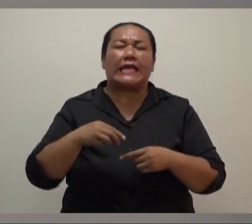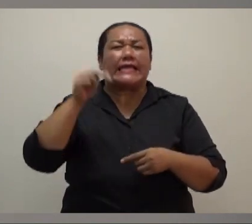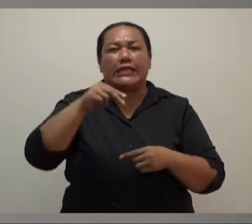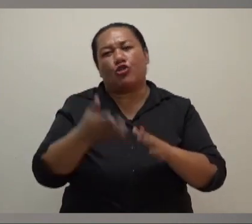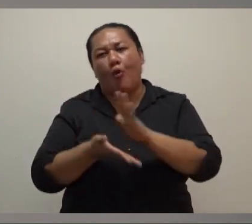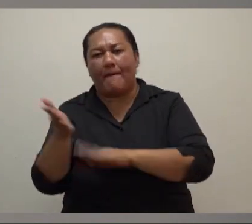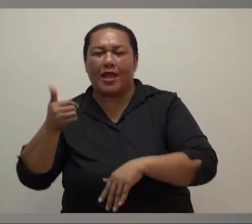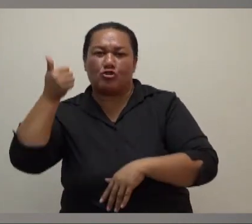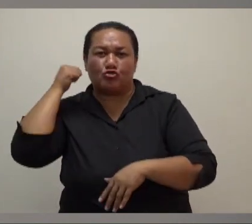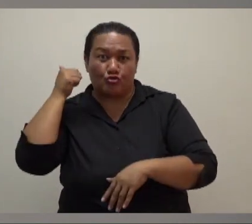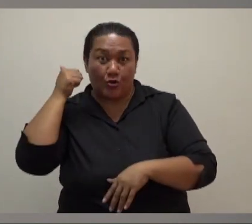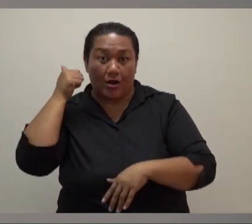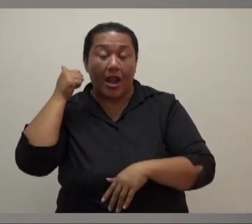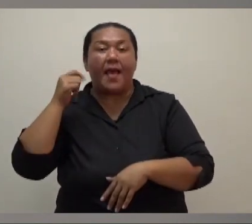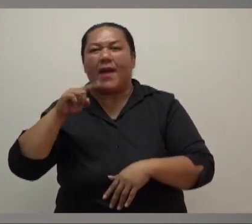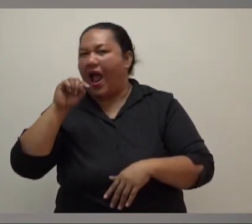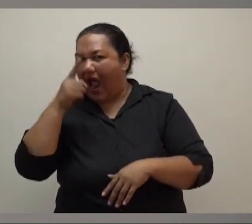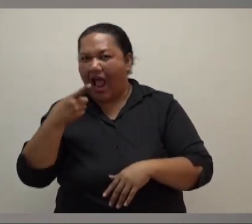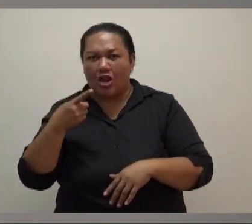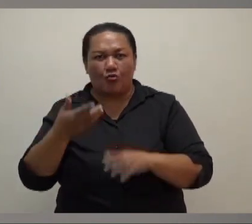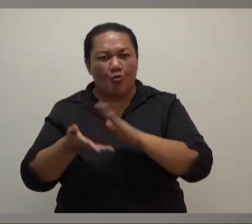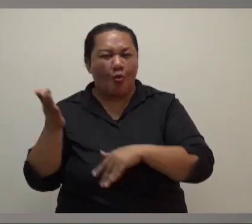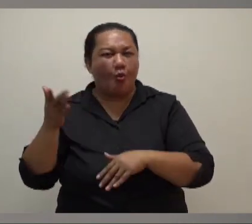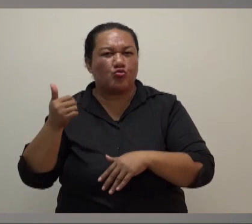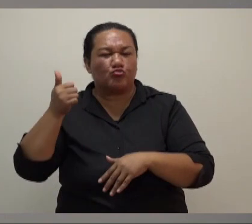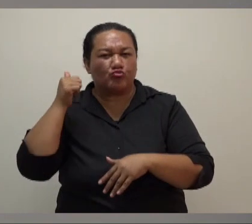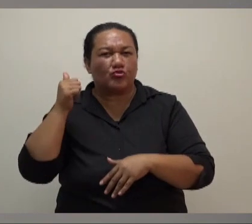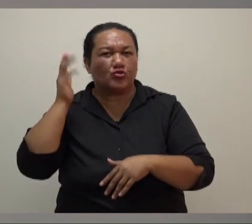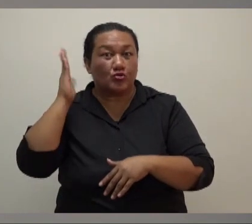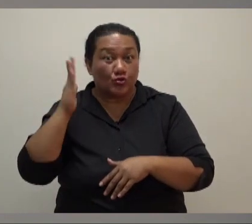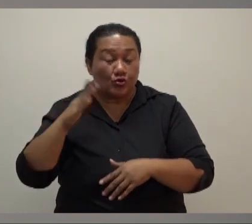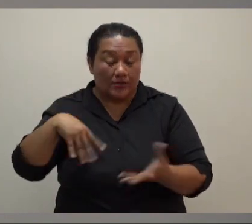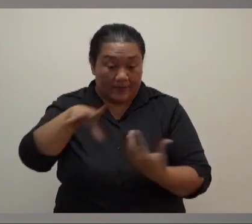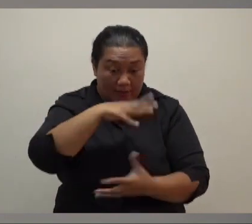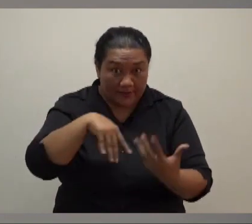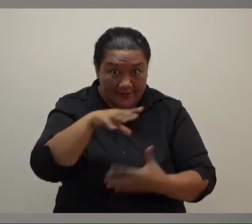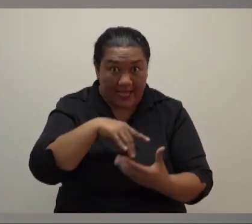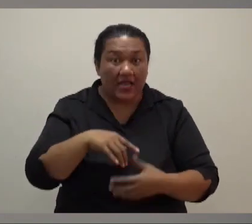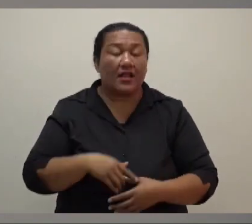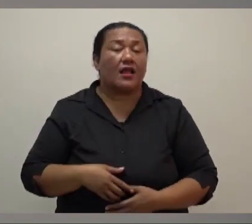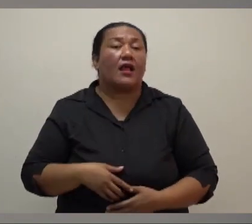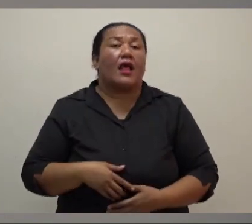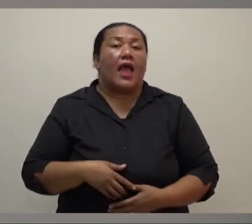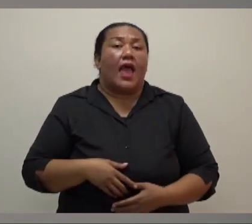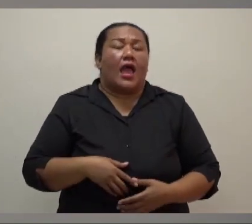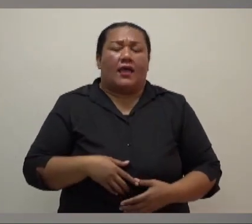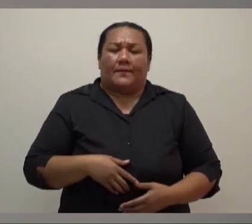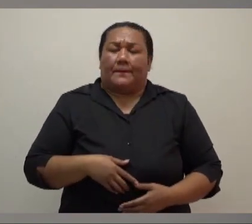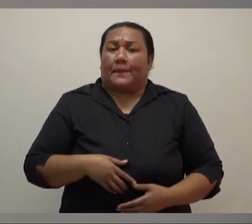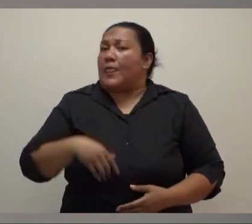cyclone. Can get your comments on that? Nobody was asked to go to school or to work when the cyclone was